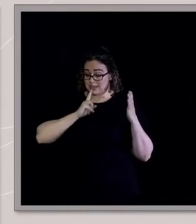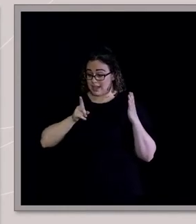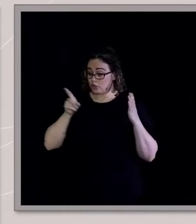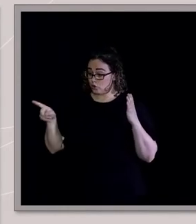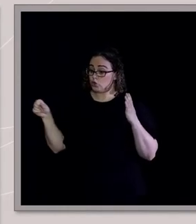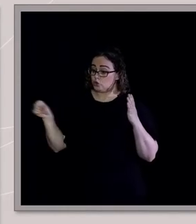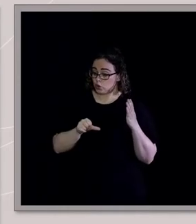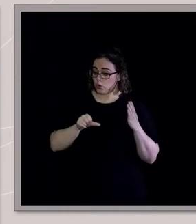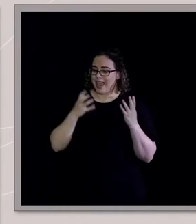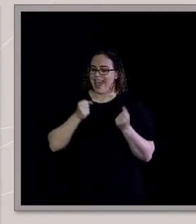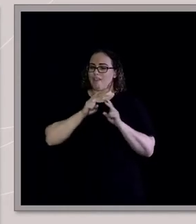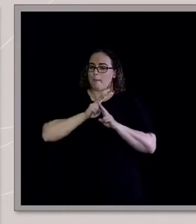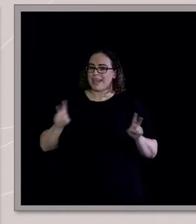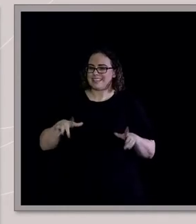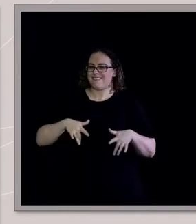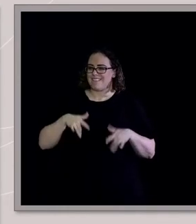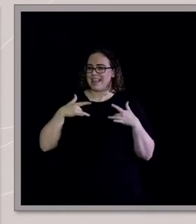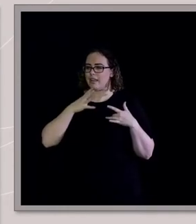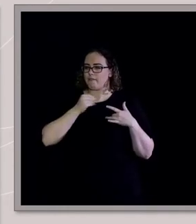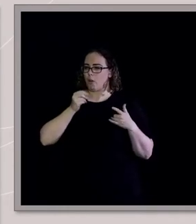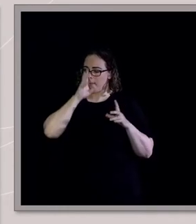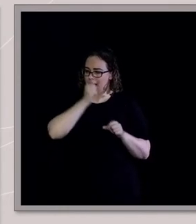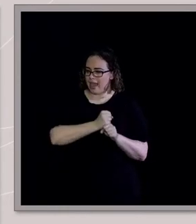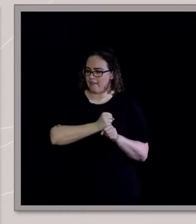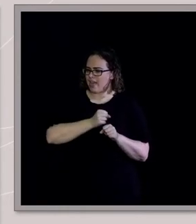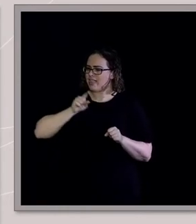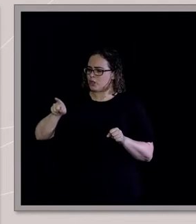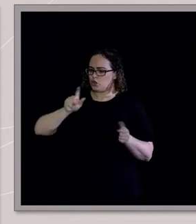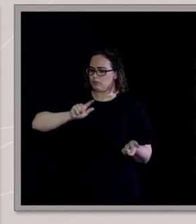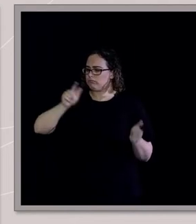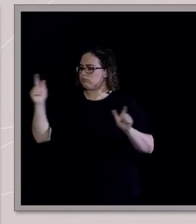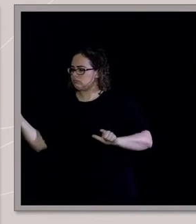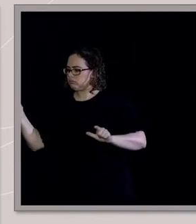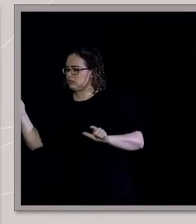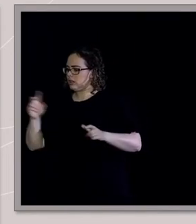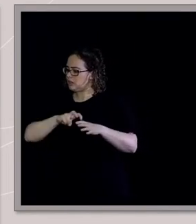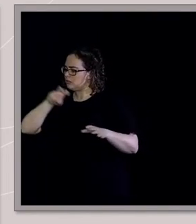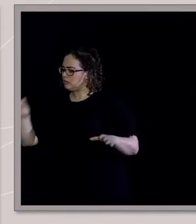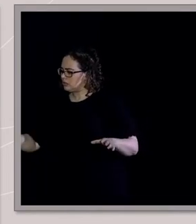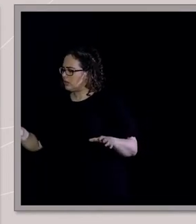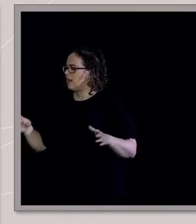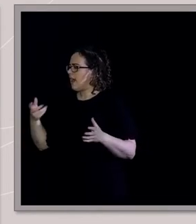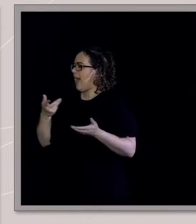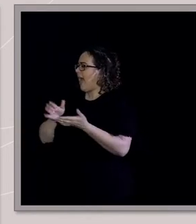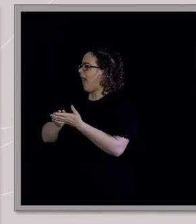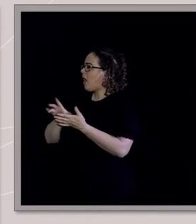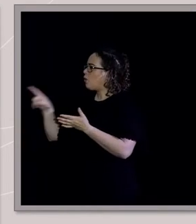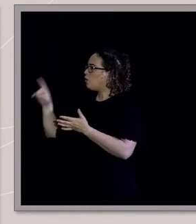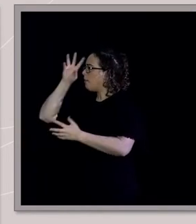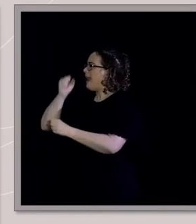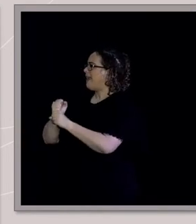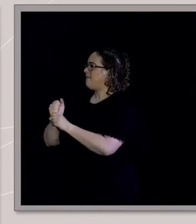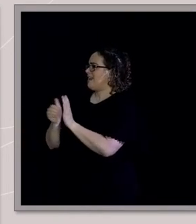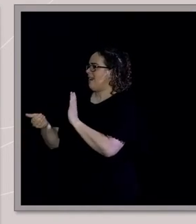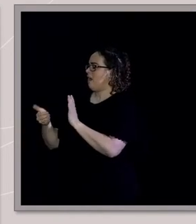believing those ideologies? How has that transitioned for you? And what are your, I guess, beliefs or what's your